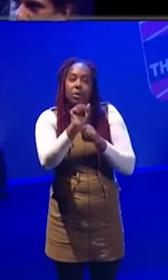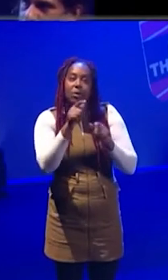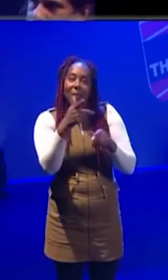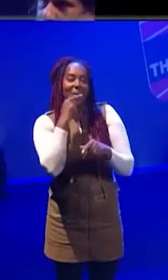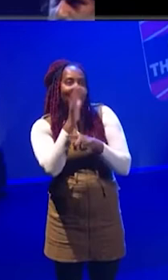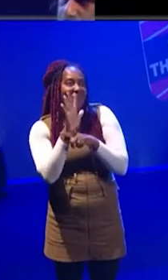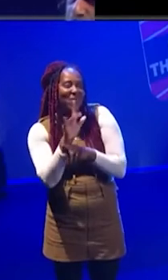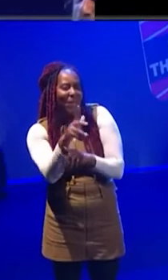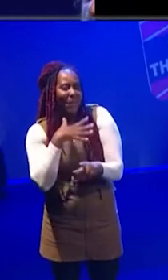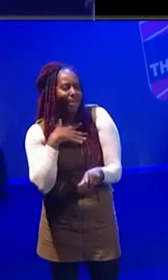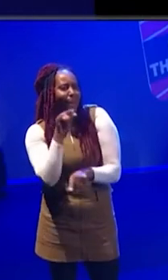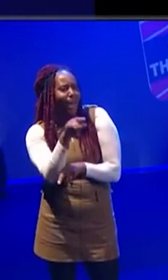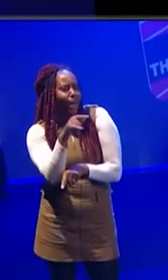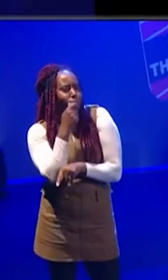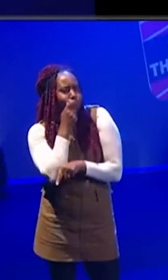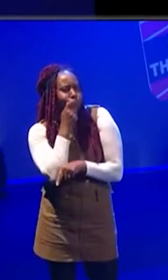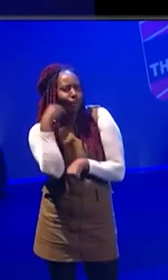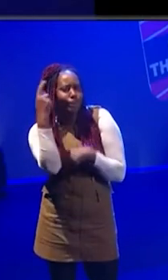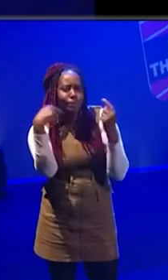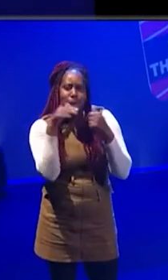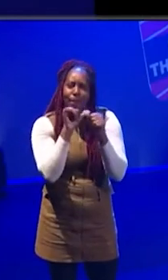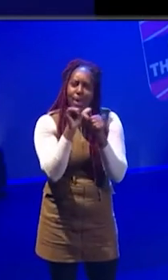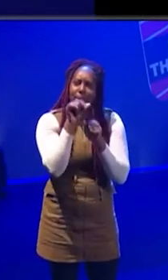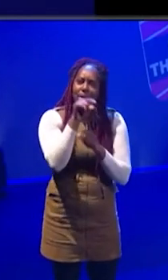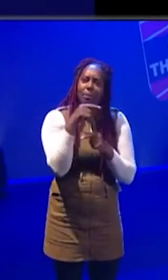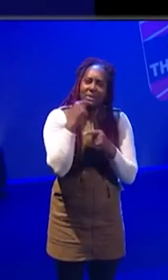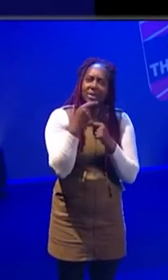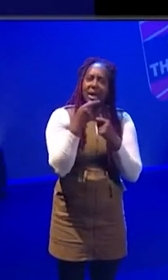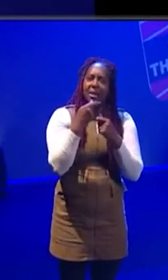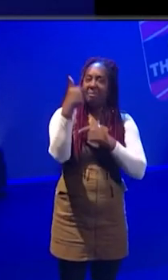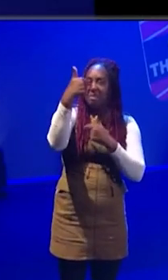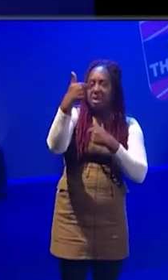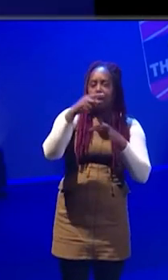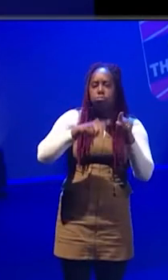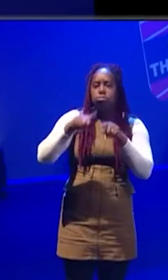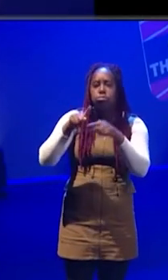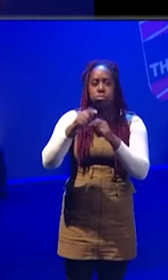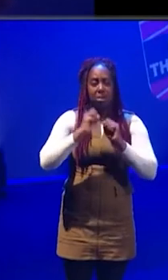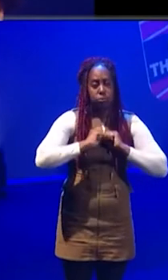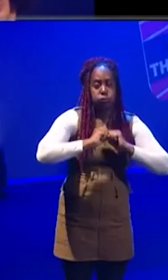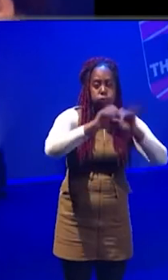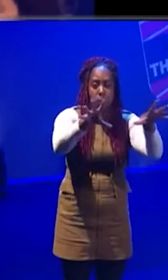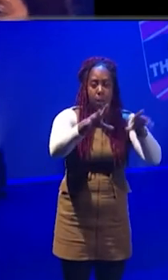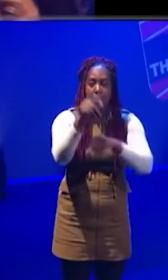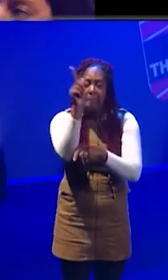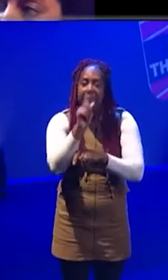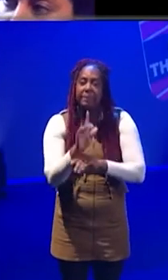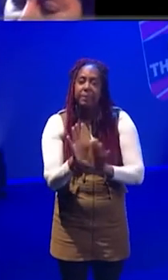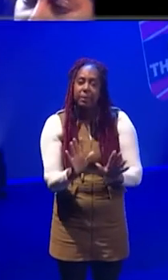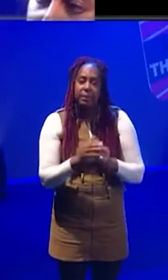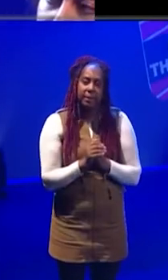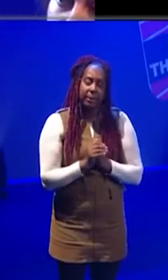stuff and whatever. And otherwise, yeah, just do loads of little portfolio things and send those out to as many people as possible. I think that's how I basically got it.